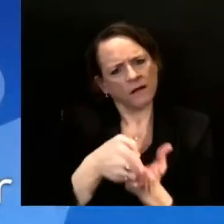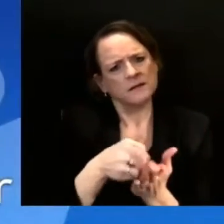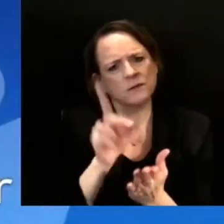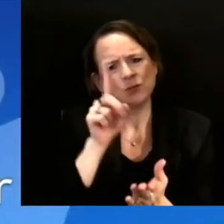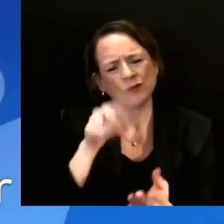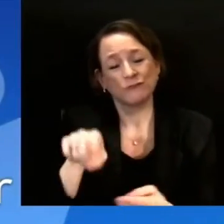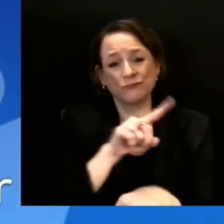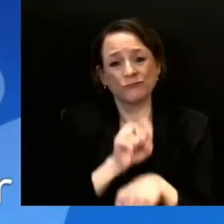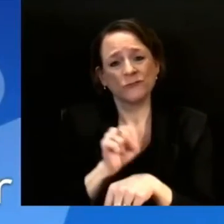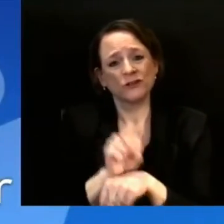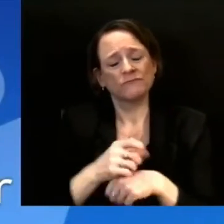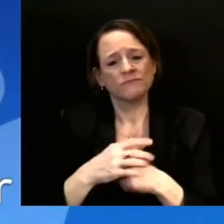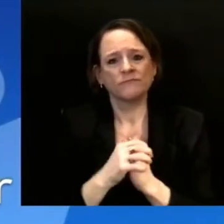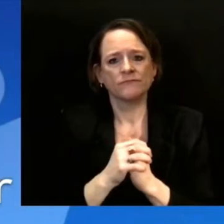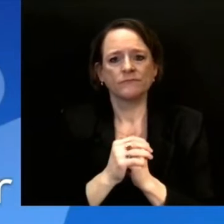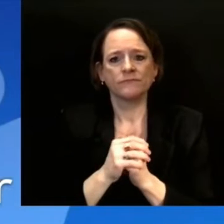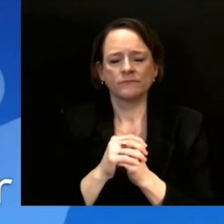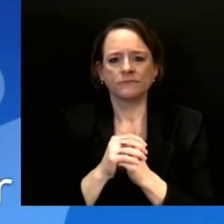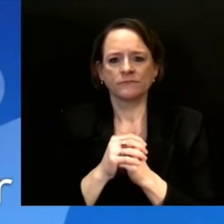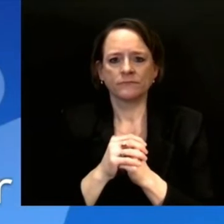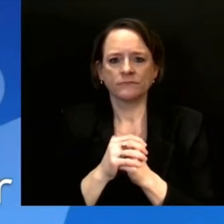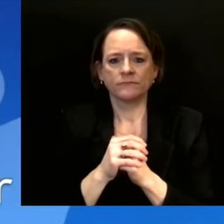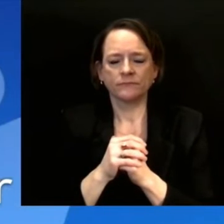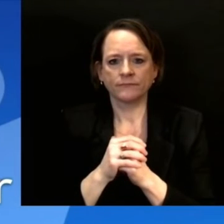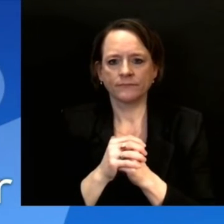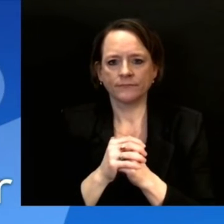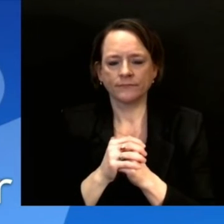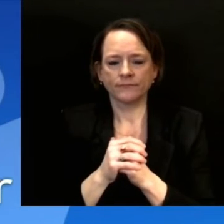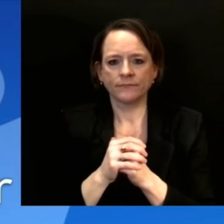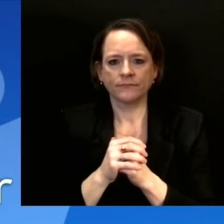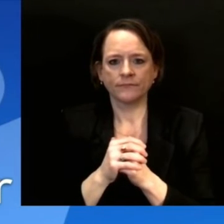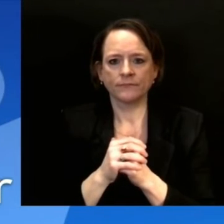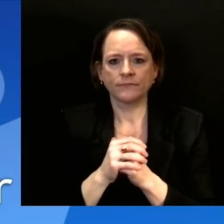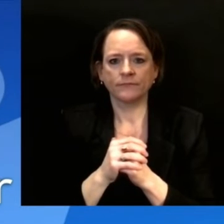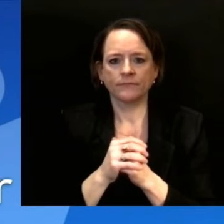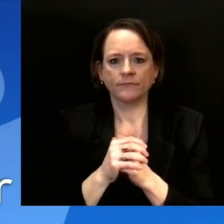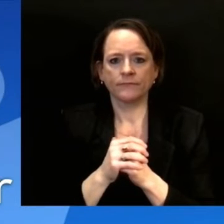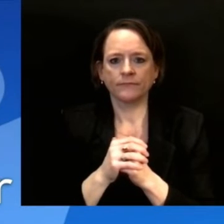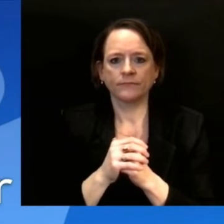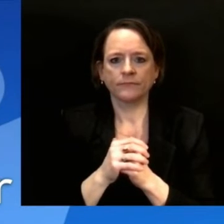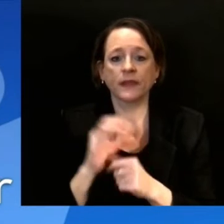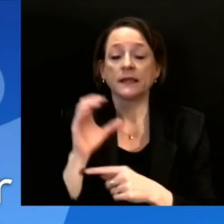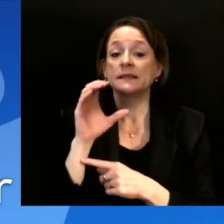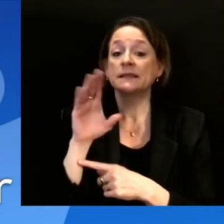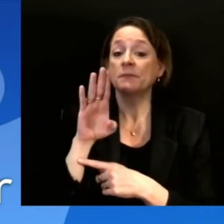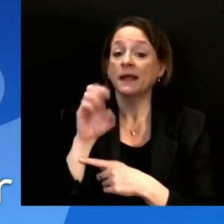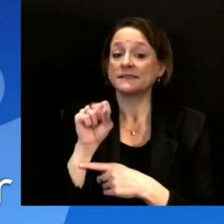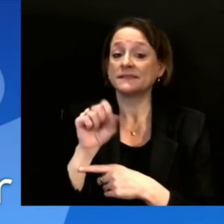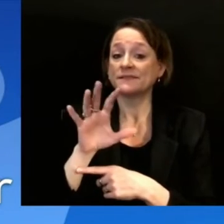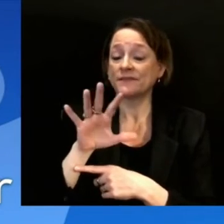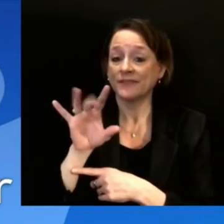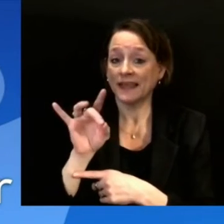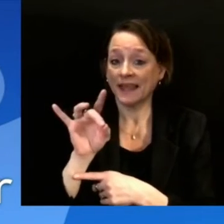Thank you for that. Next question to Kim Schein at CBS 58 in Milwaukee. Kim.